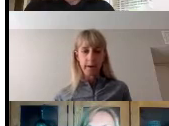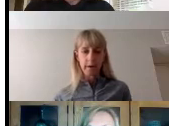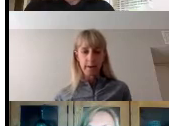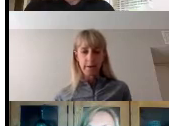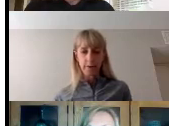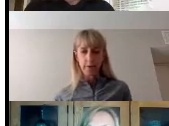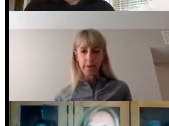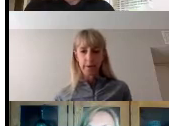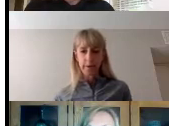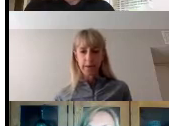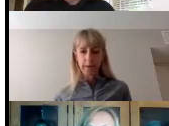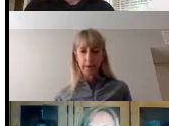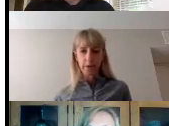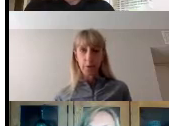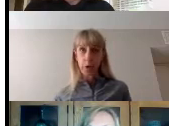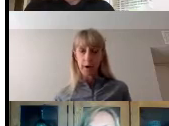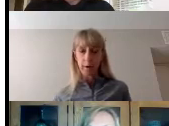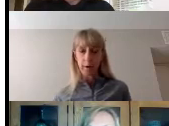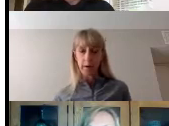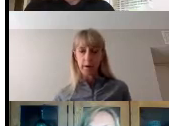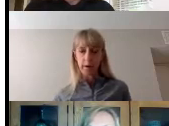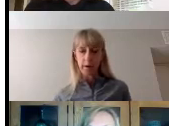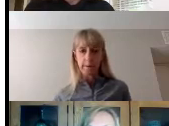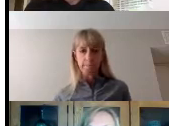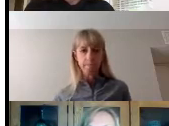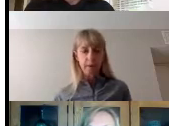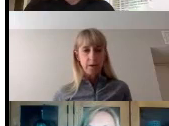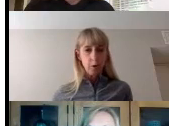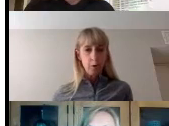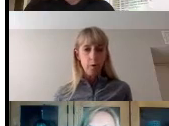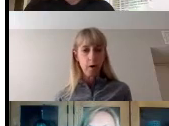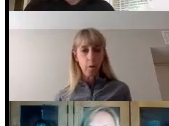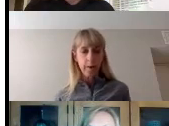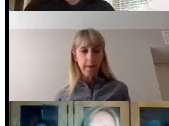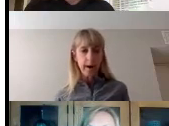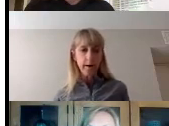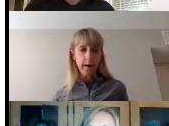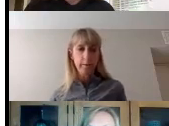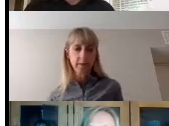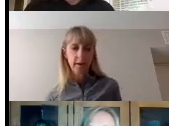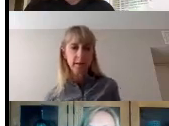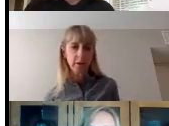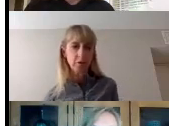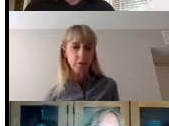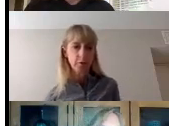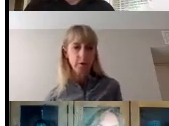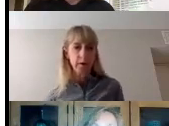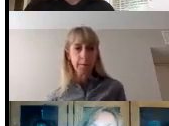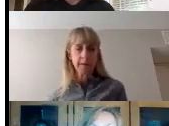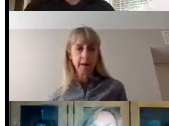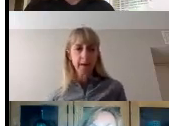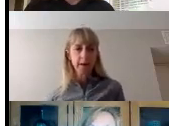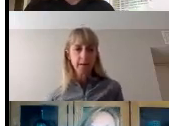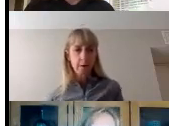one that I think folks are really going to be excited to learn more about so with that I'm excited to introduce